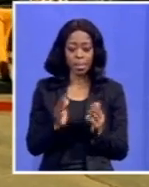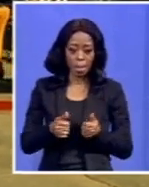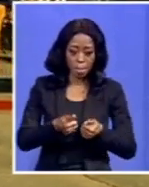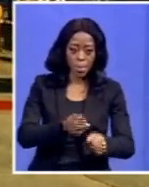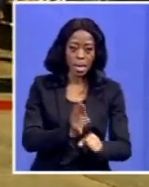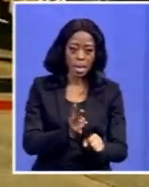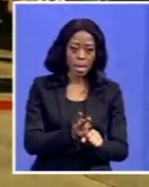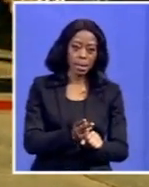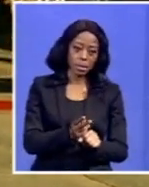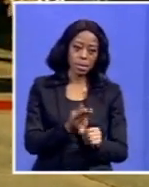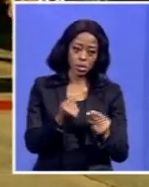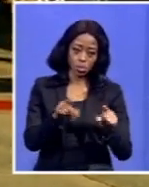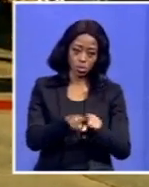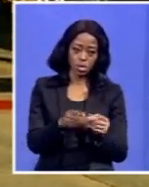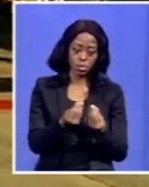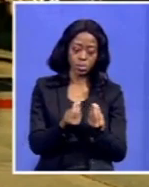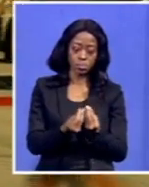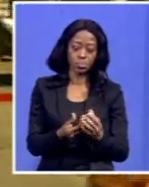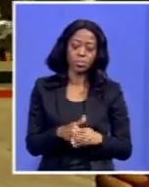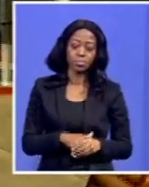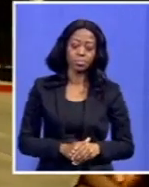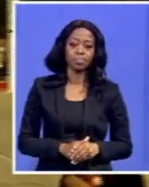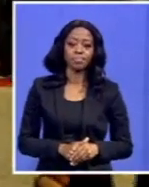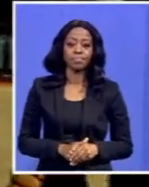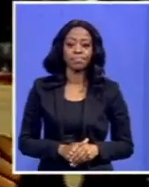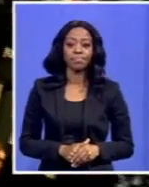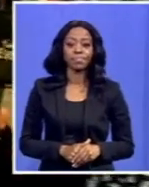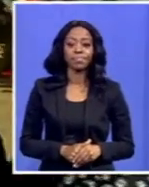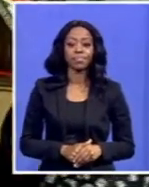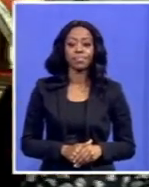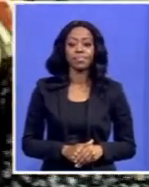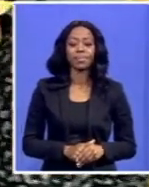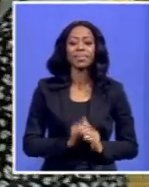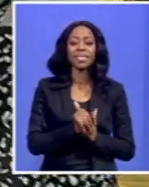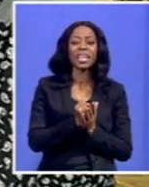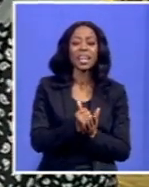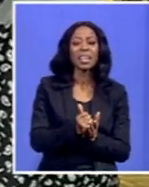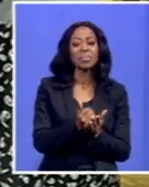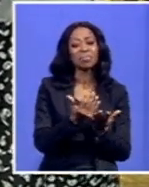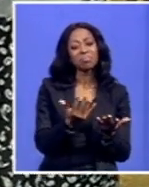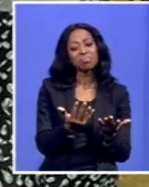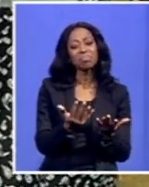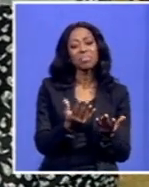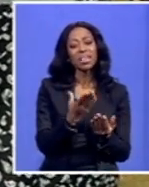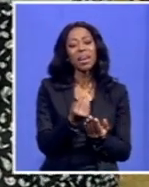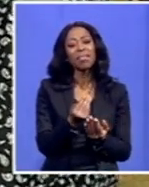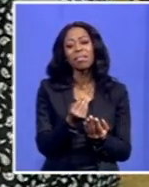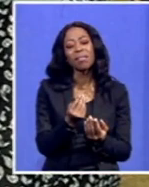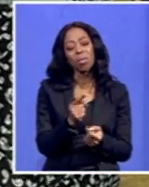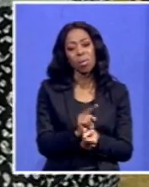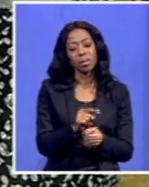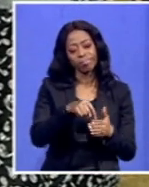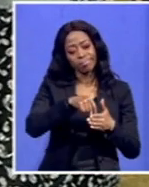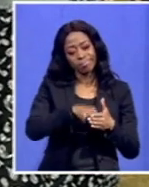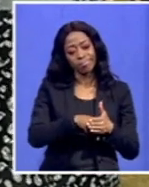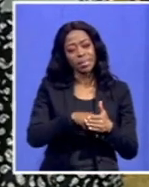to them and do the same project. What does this kind of assistance comprise of? saw in a